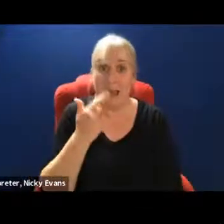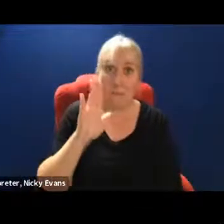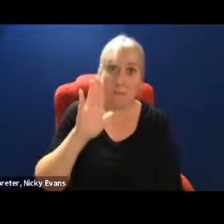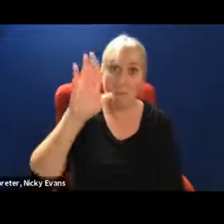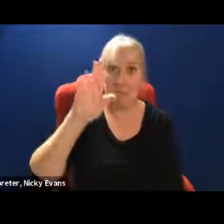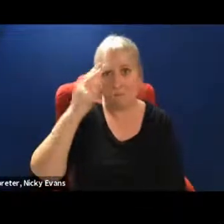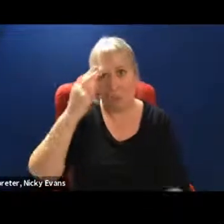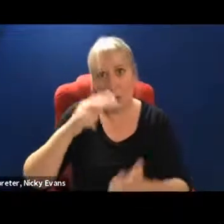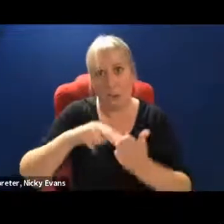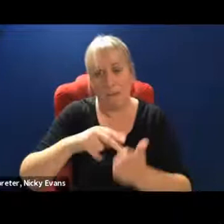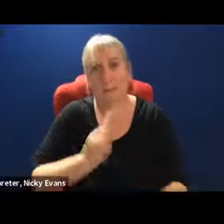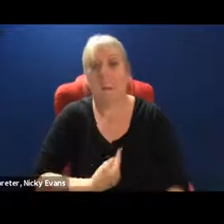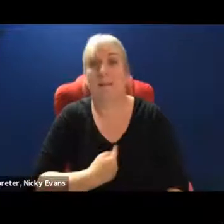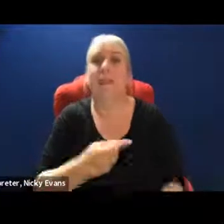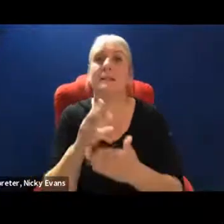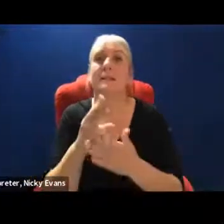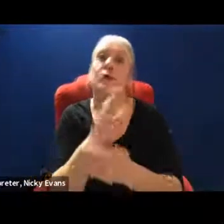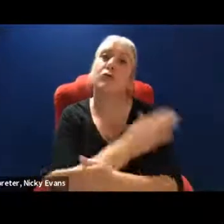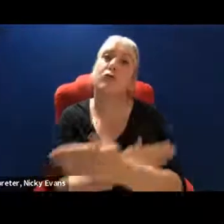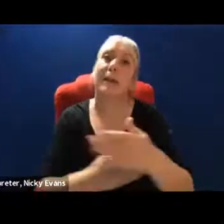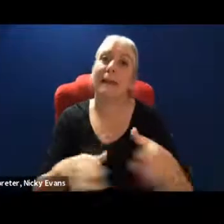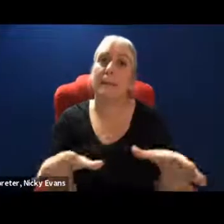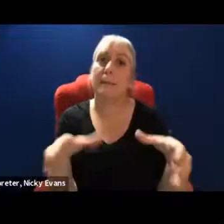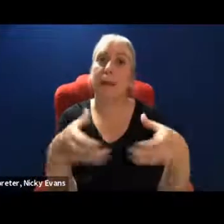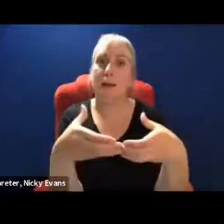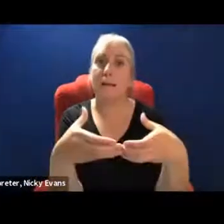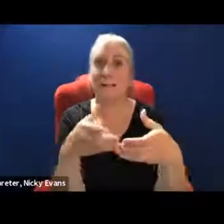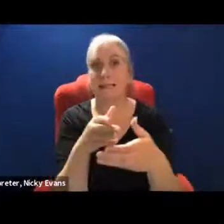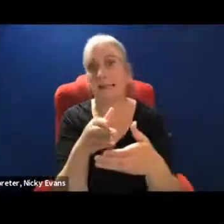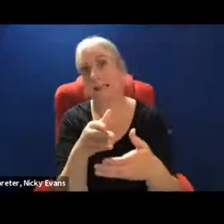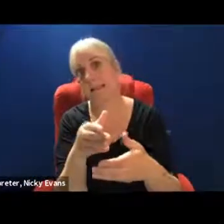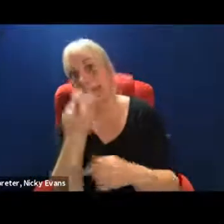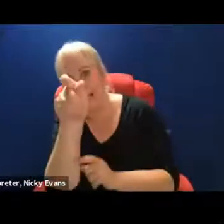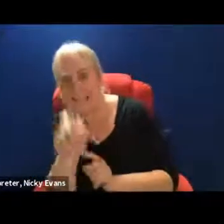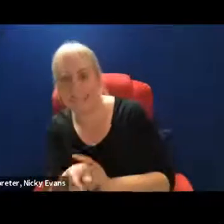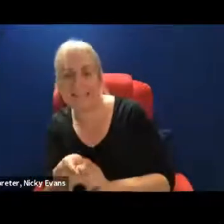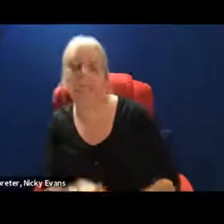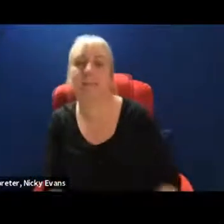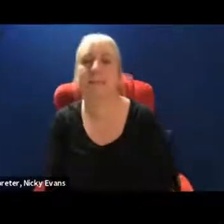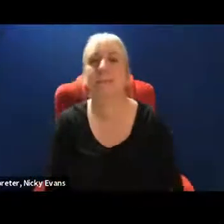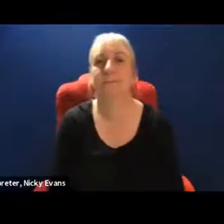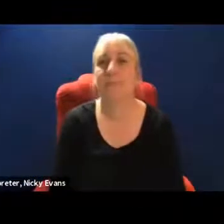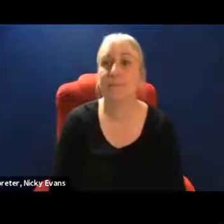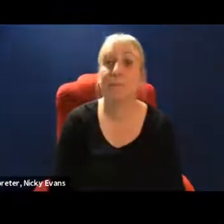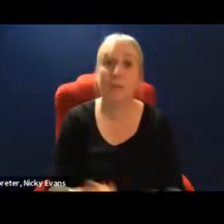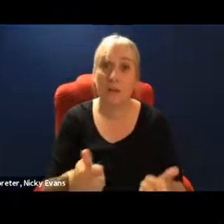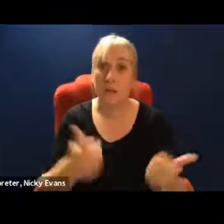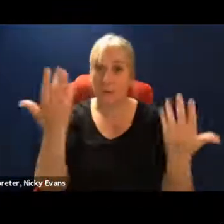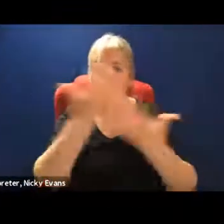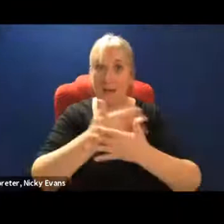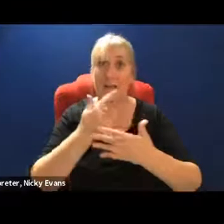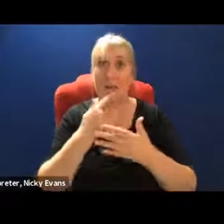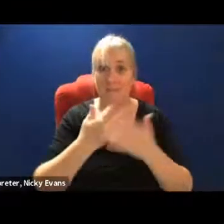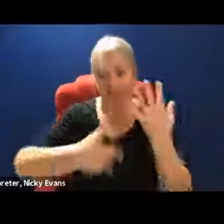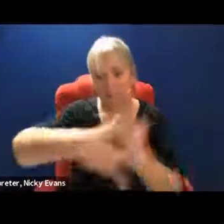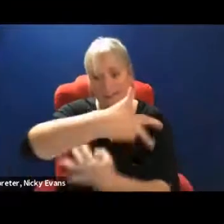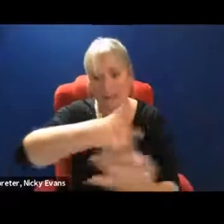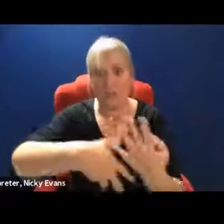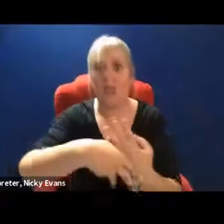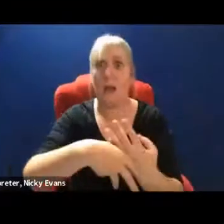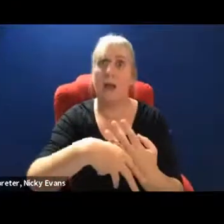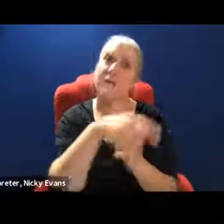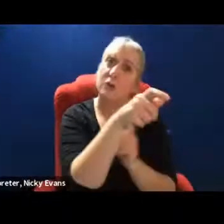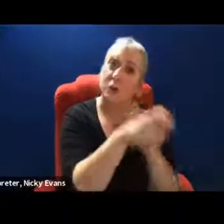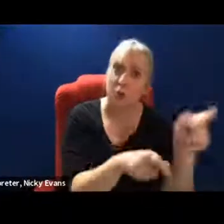We've got a really great lineup for you today, which is a mixture of student and youth activists,